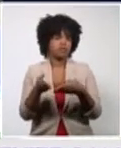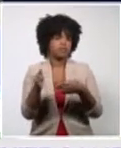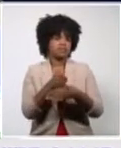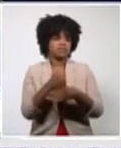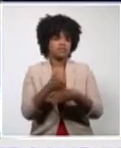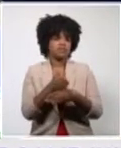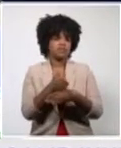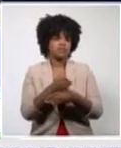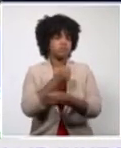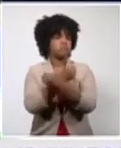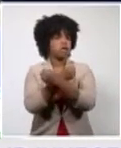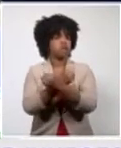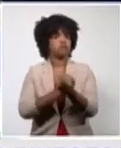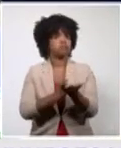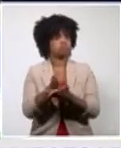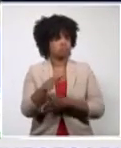report.